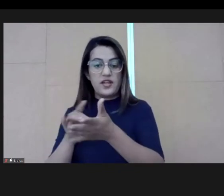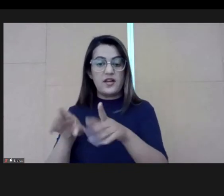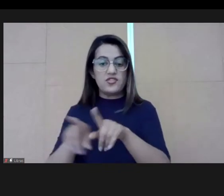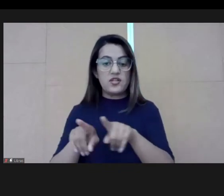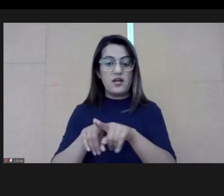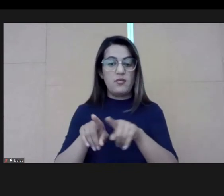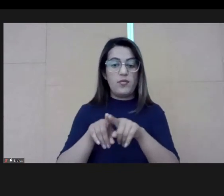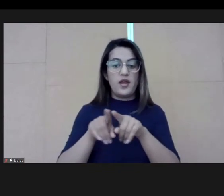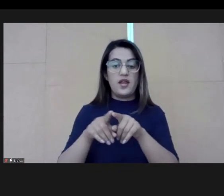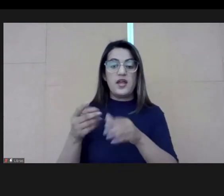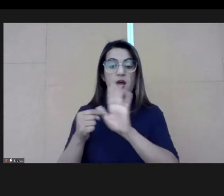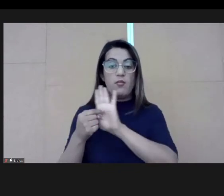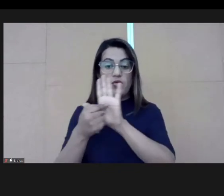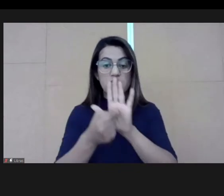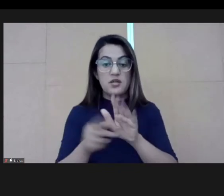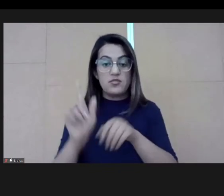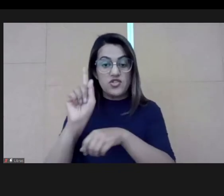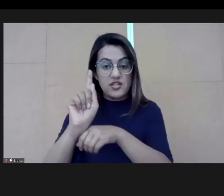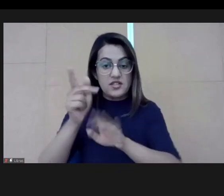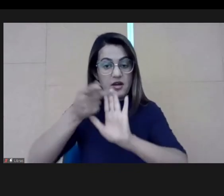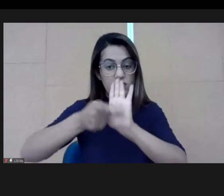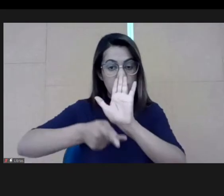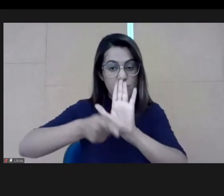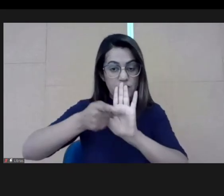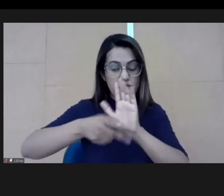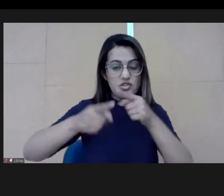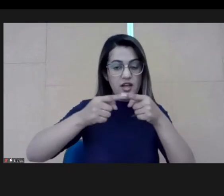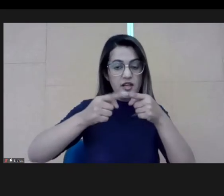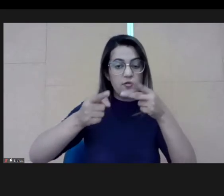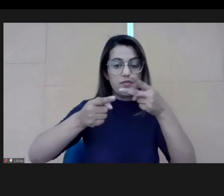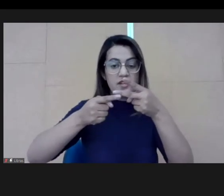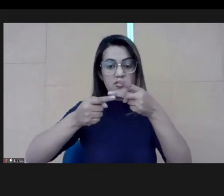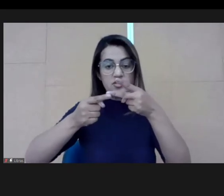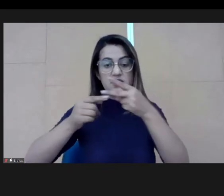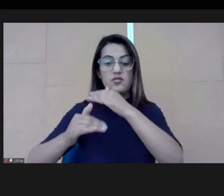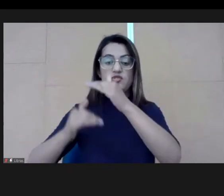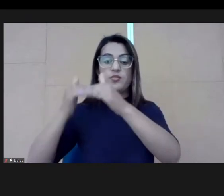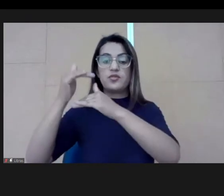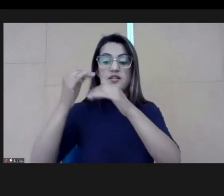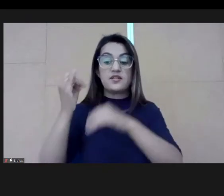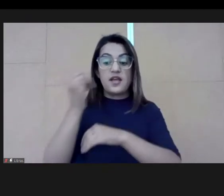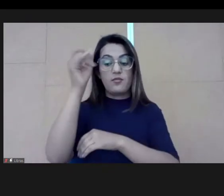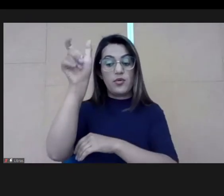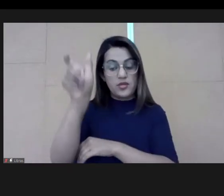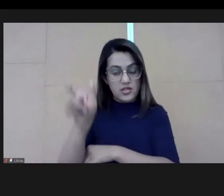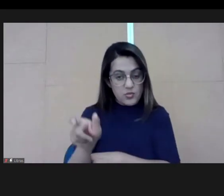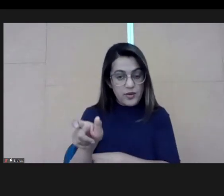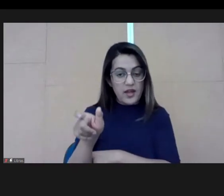We take project management programs, process management,